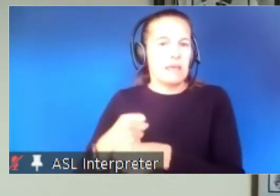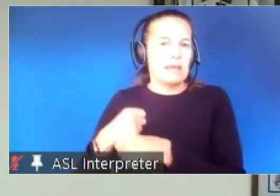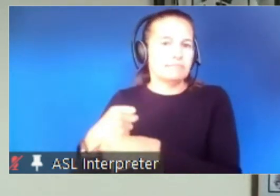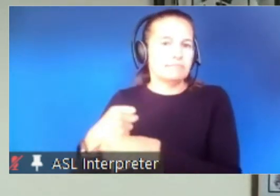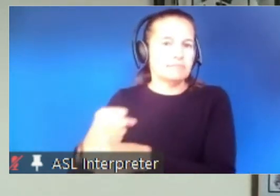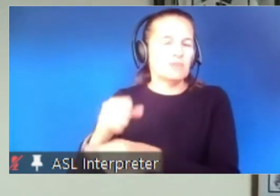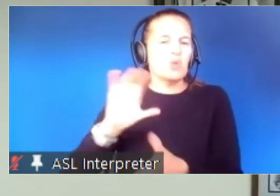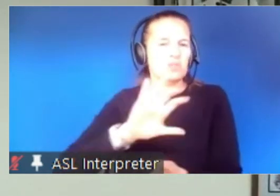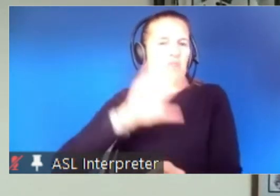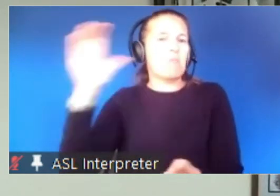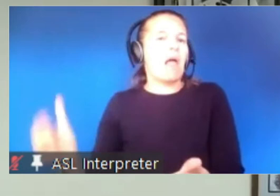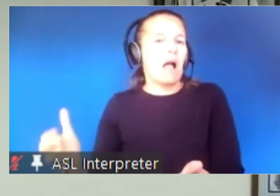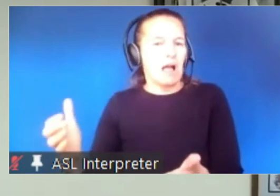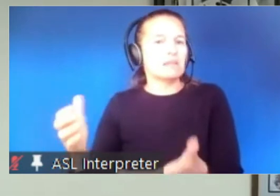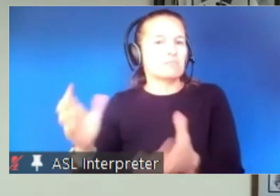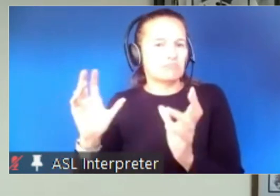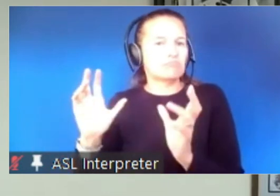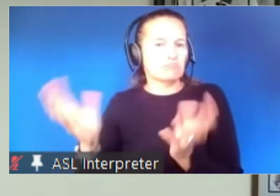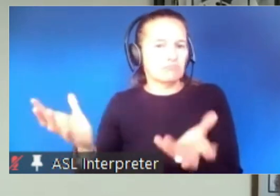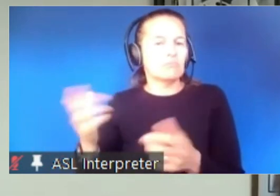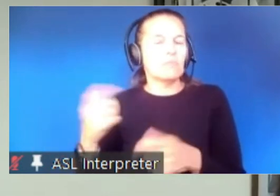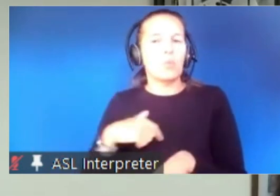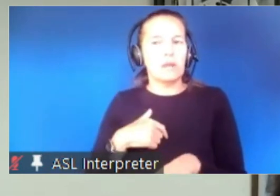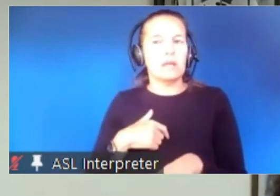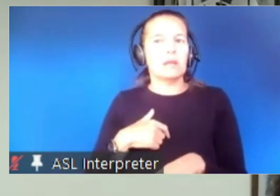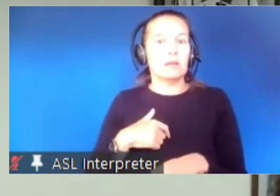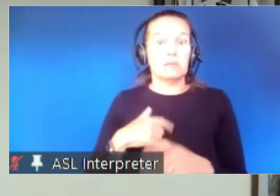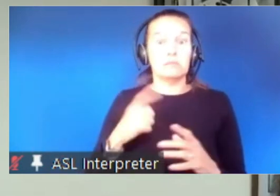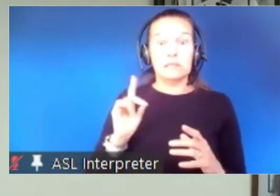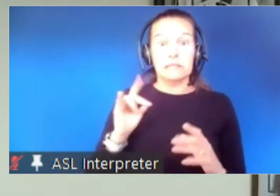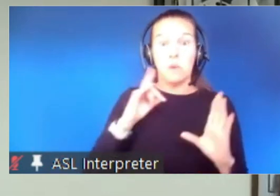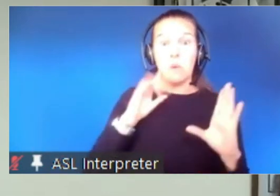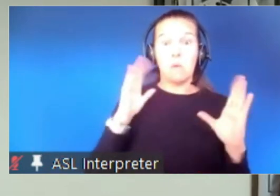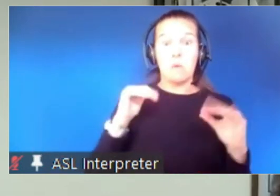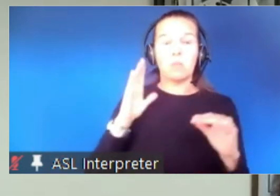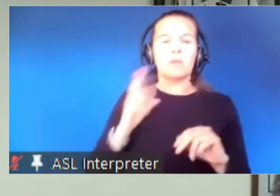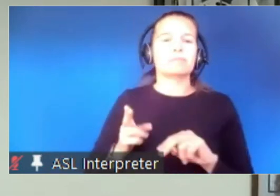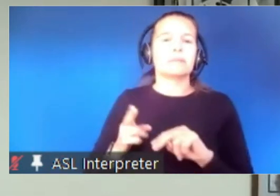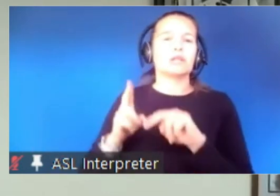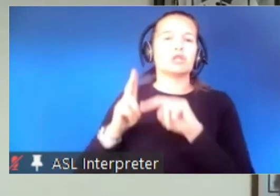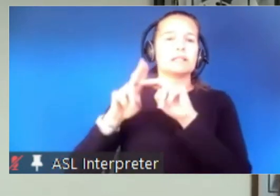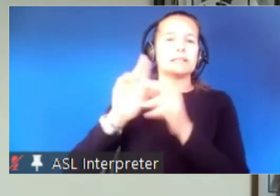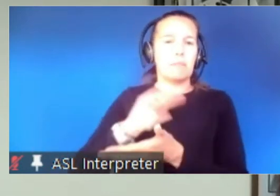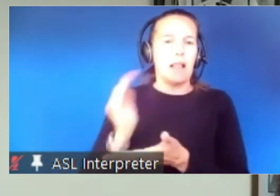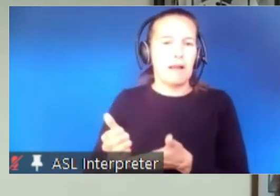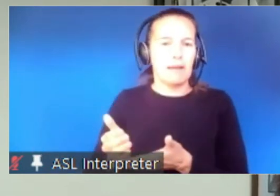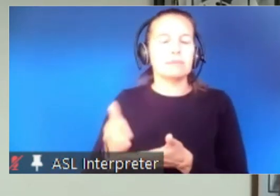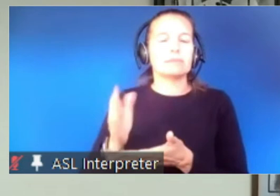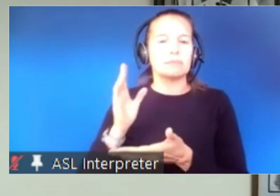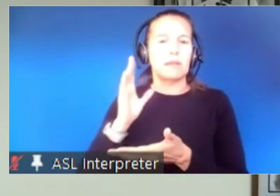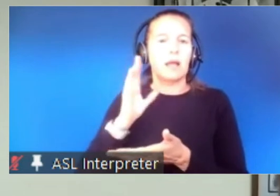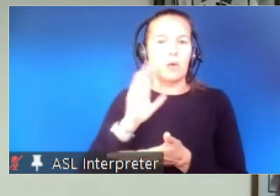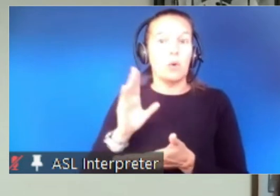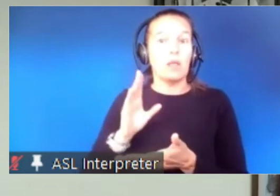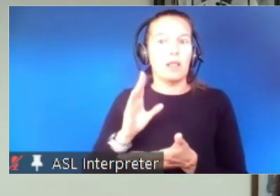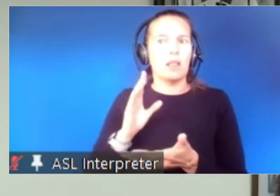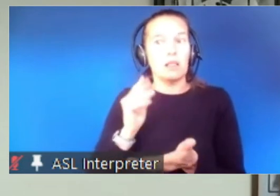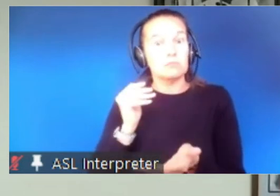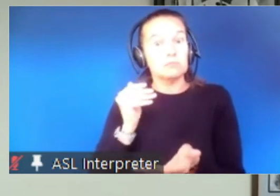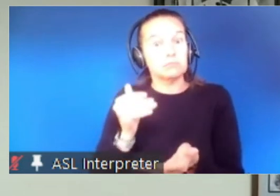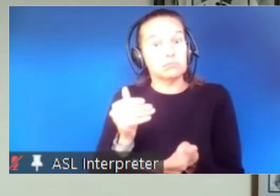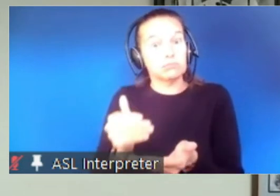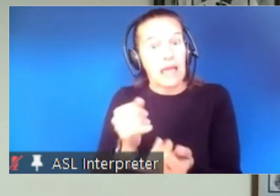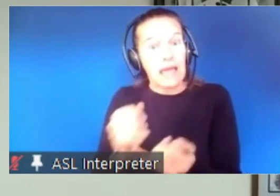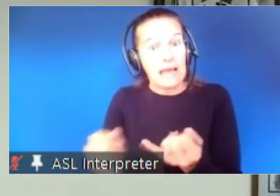looking forward to a gradual increase in that supply and increasing significantly more towards the end of april of the next few